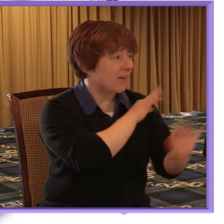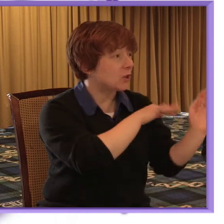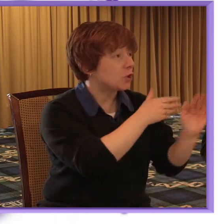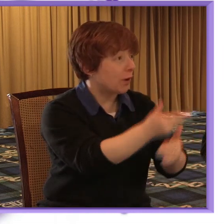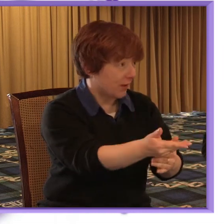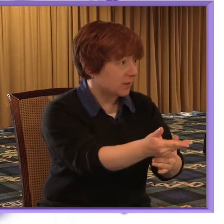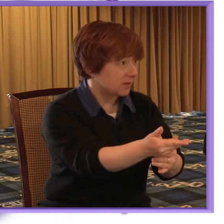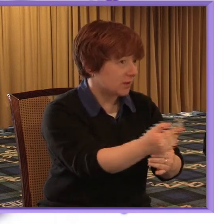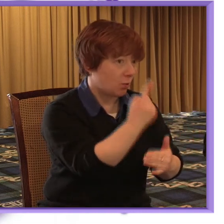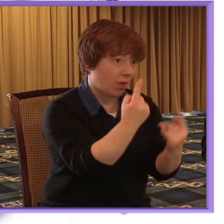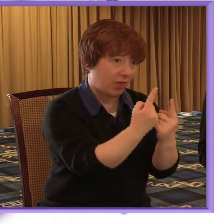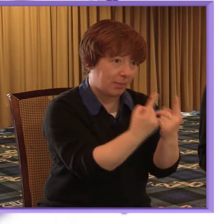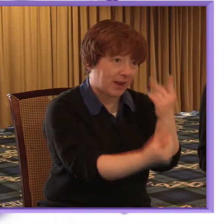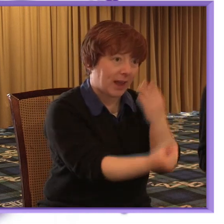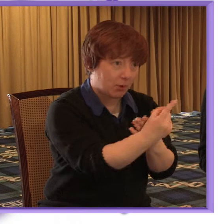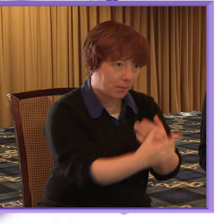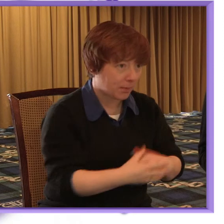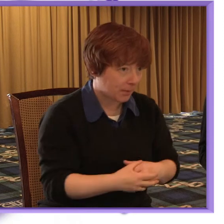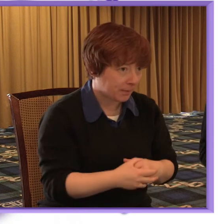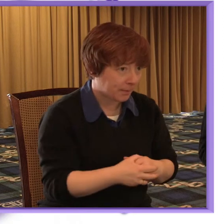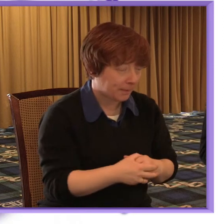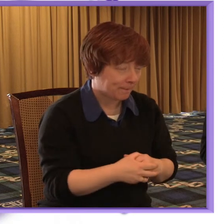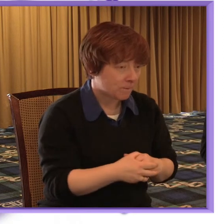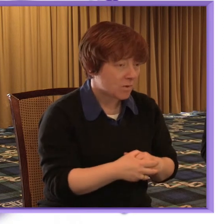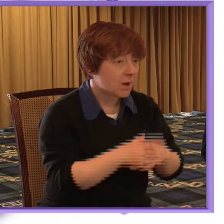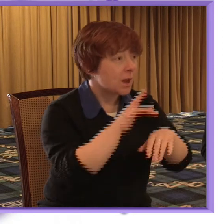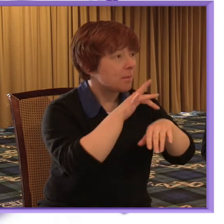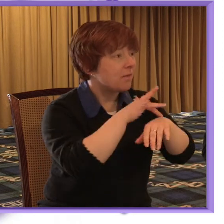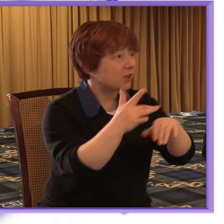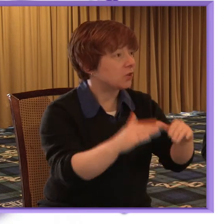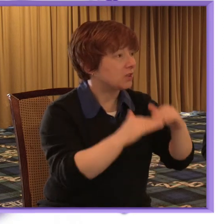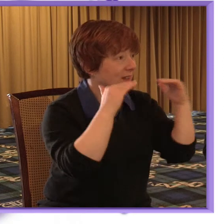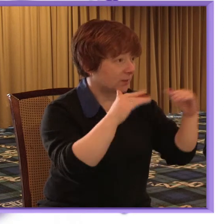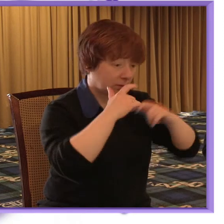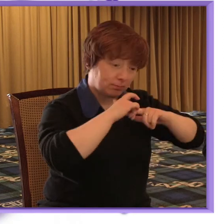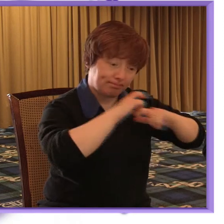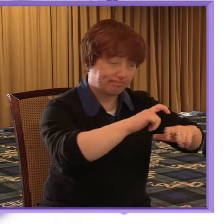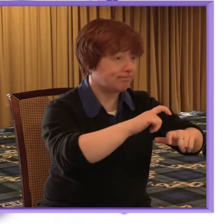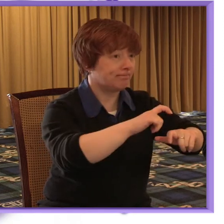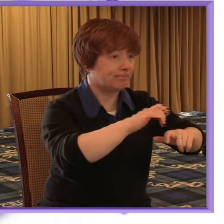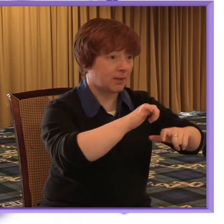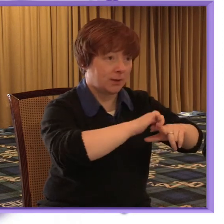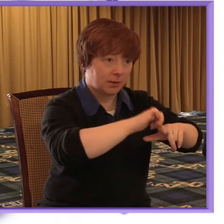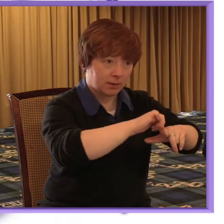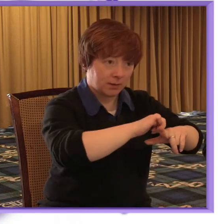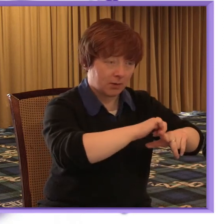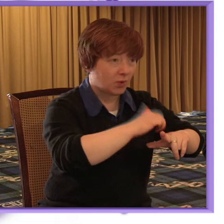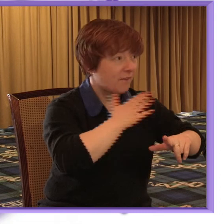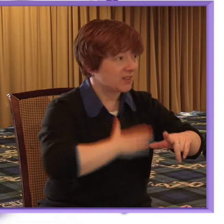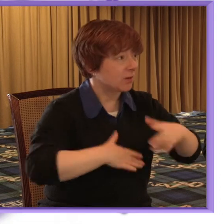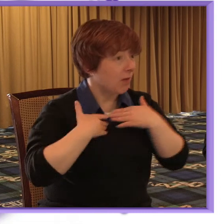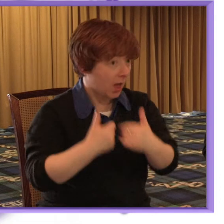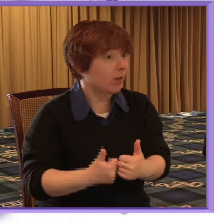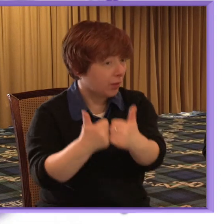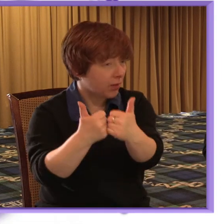theme that emerged from our parity consultation process professional standards are rigorously maintained and supported in the physical healthcare within the NHS